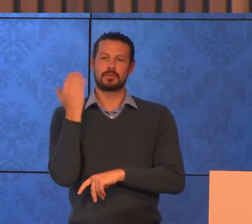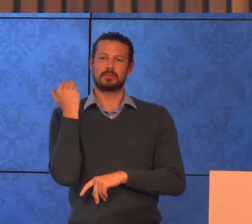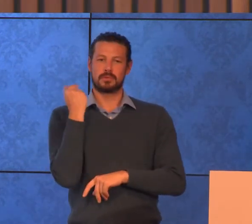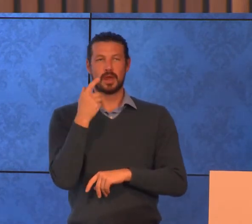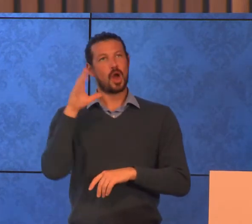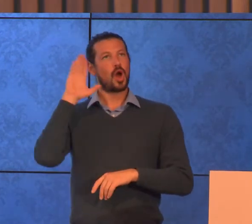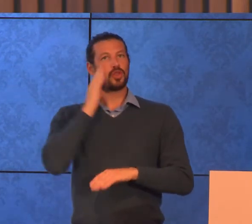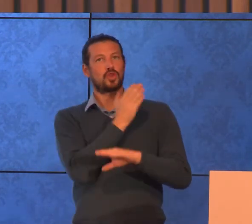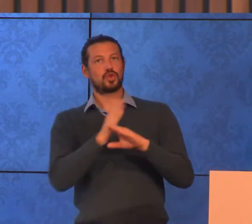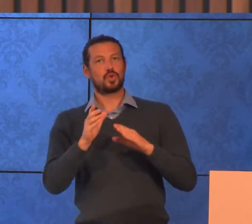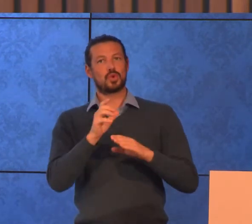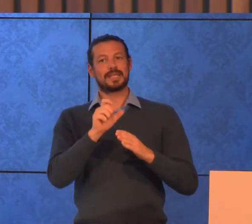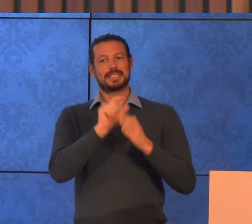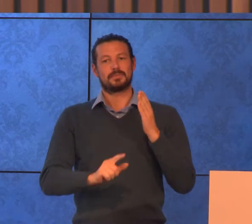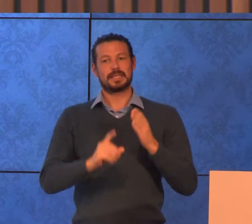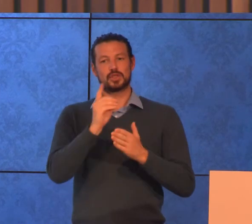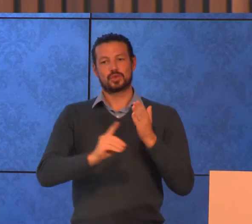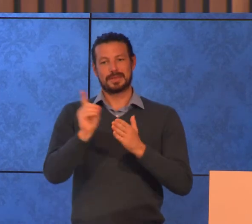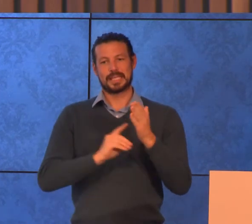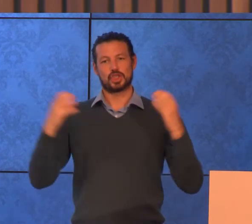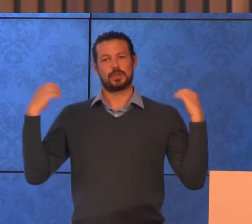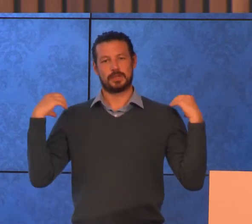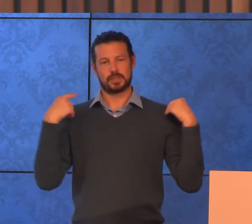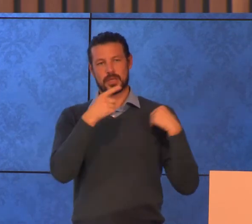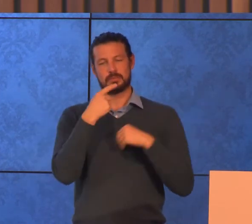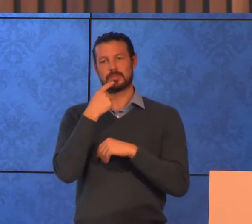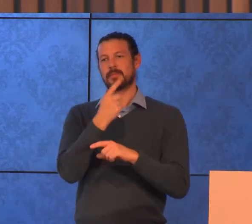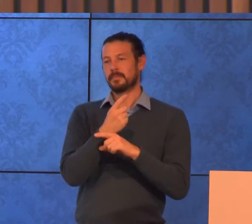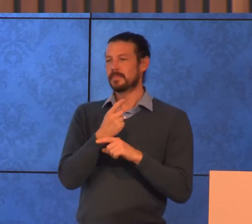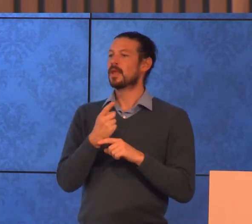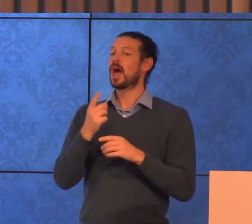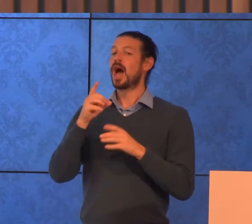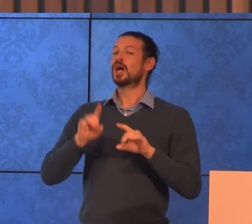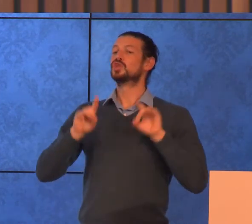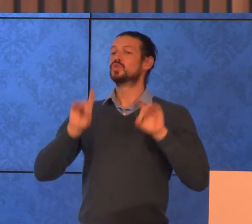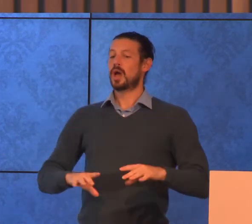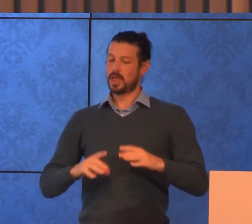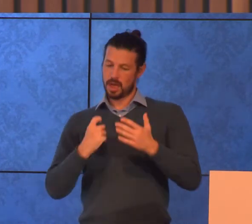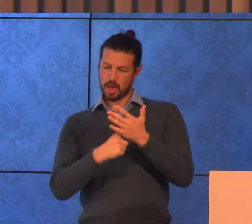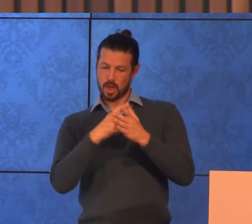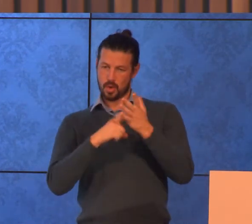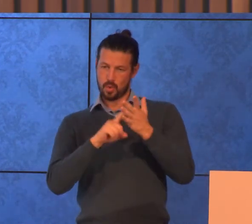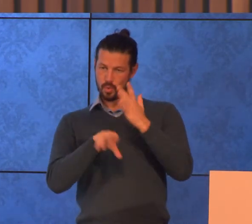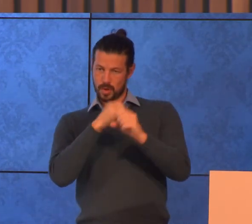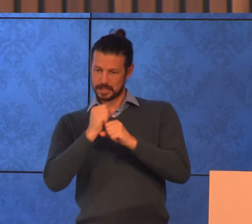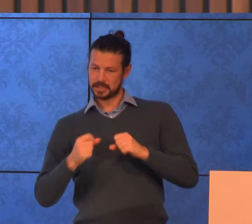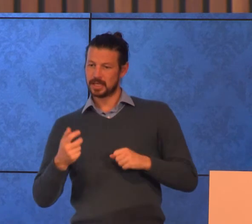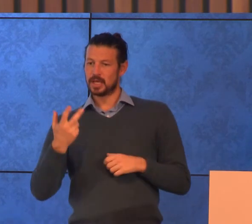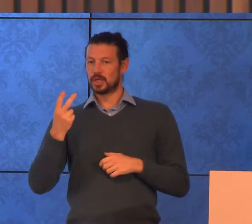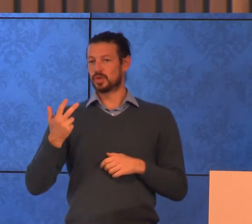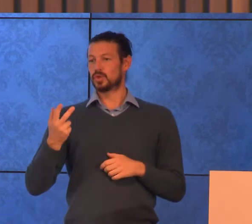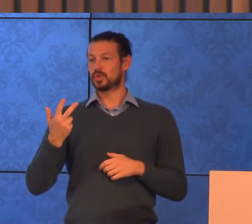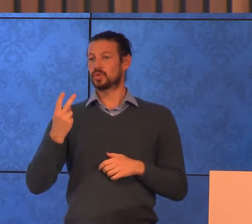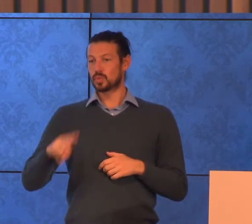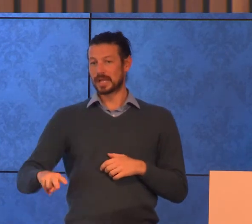our new disability discrimination commissioner reflect that Australia ranks 29 out of 29 OECD countries